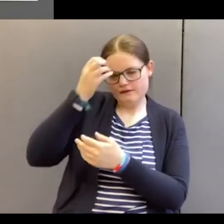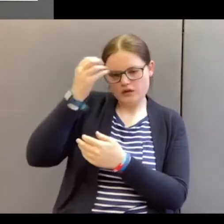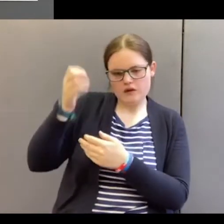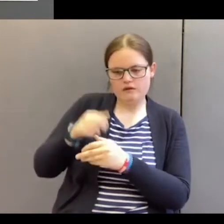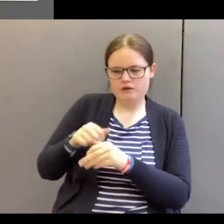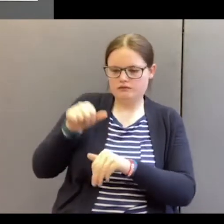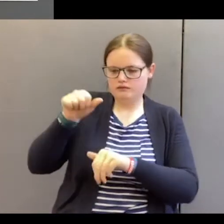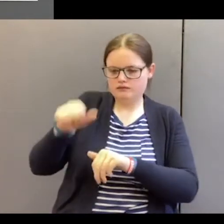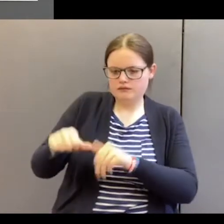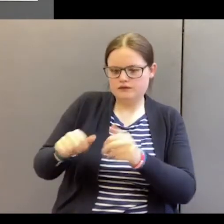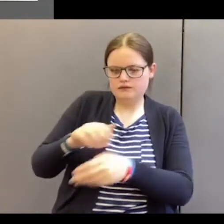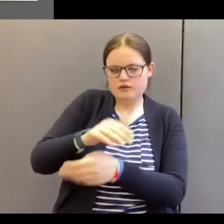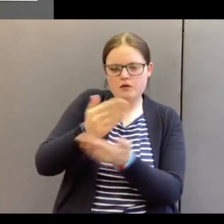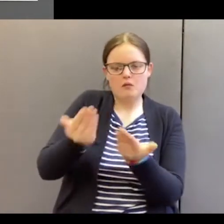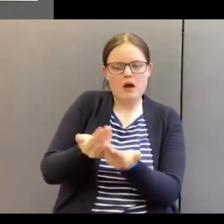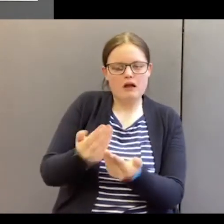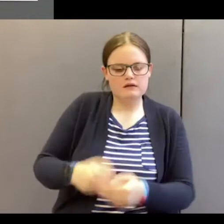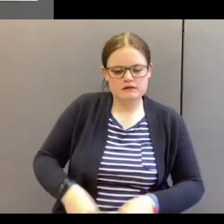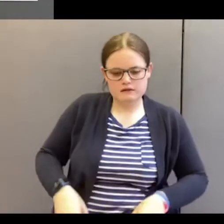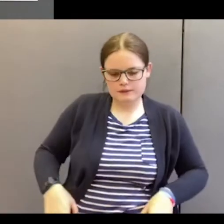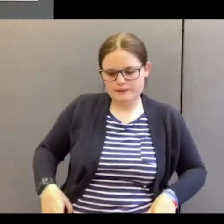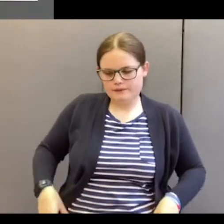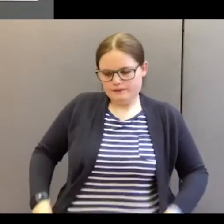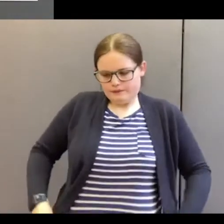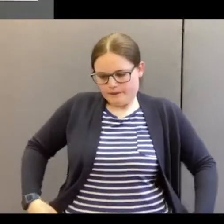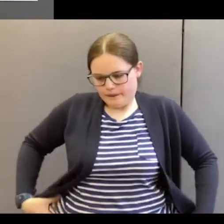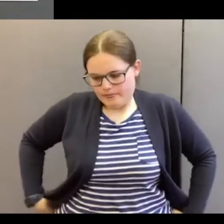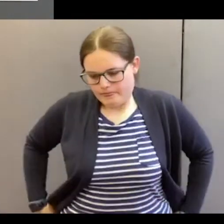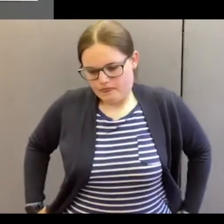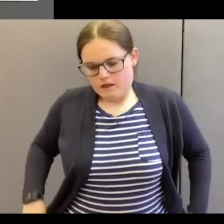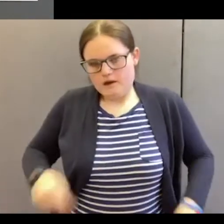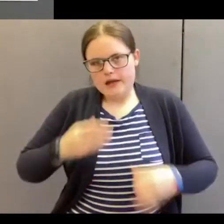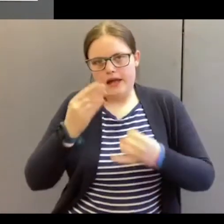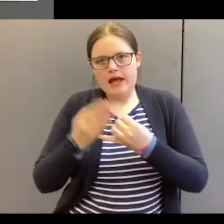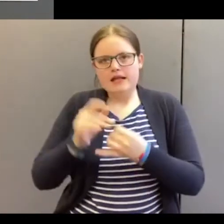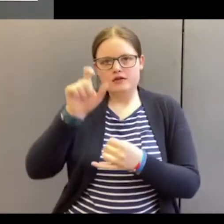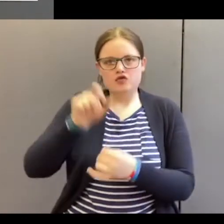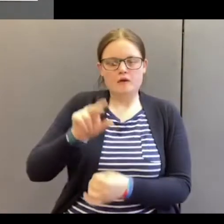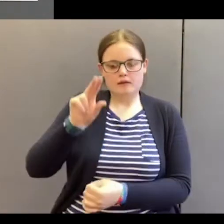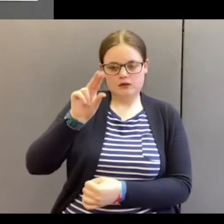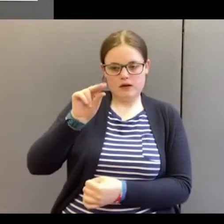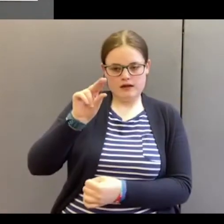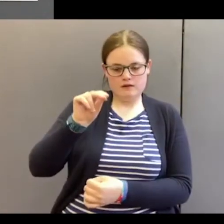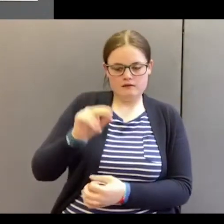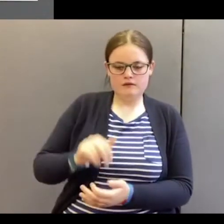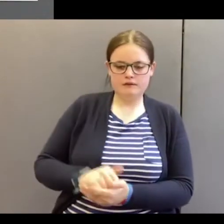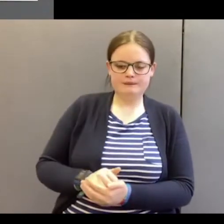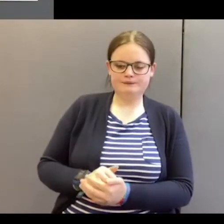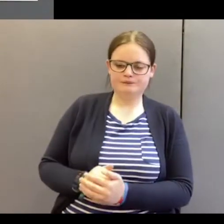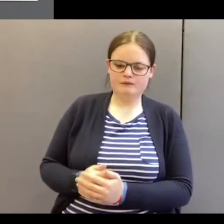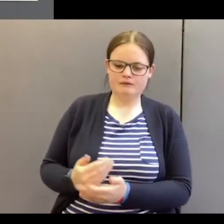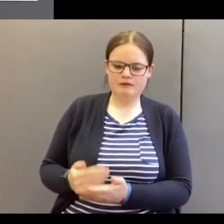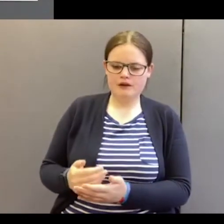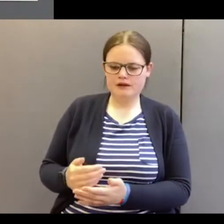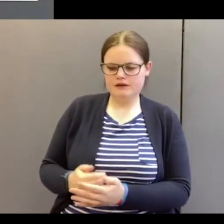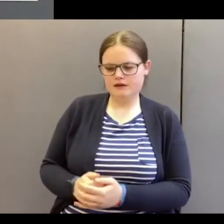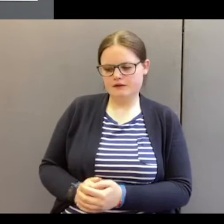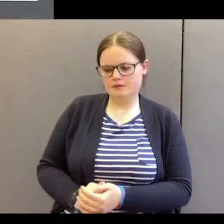organise society. But then, the end of chapter 12, there is that